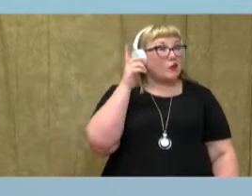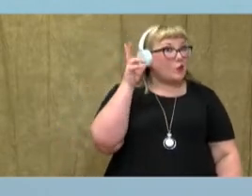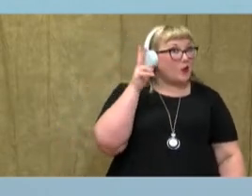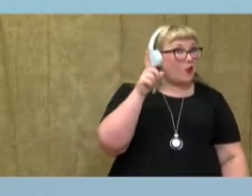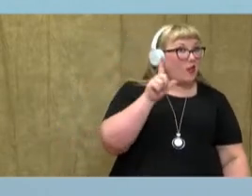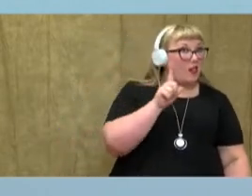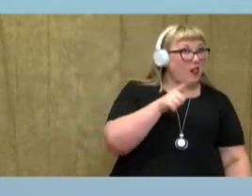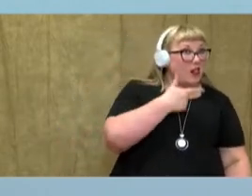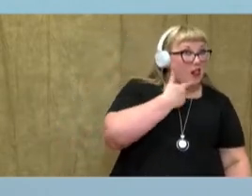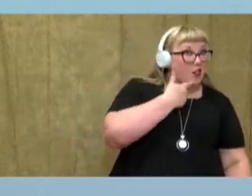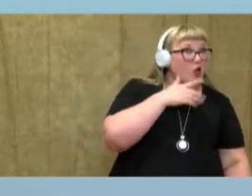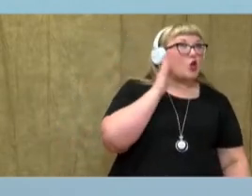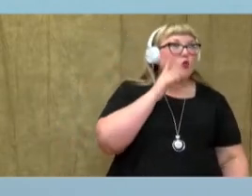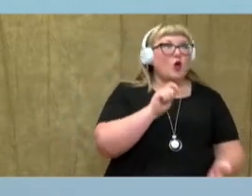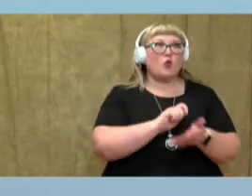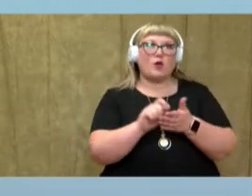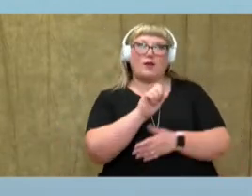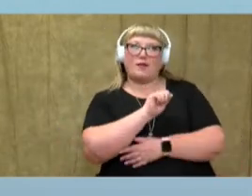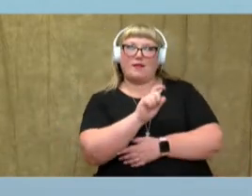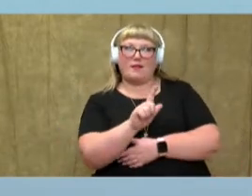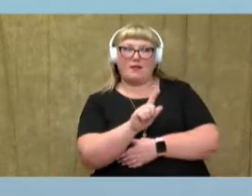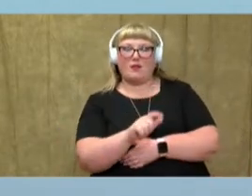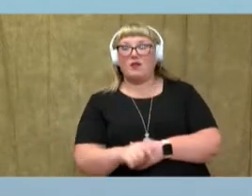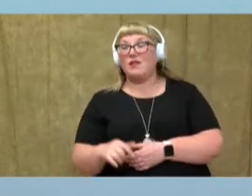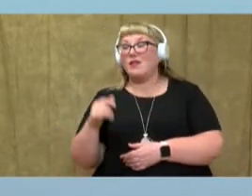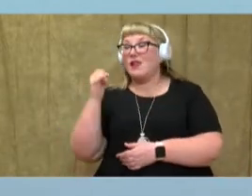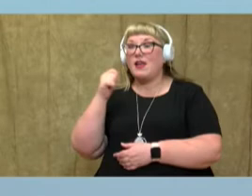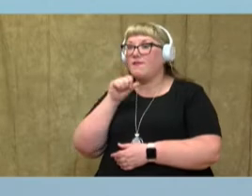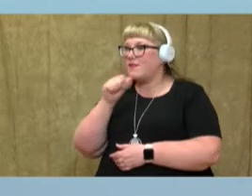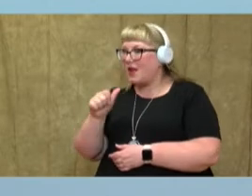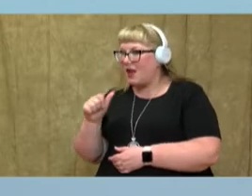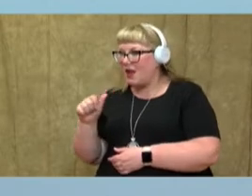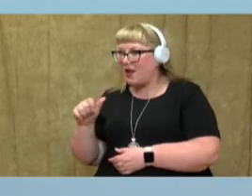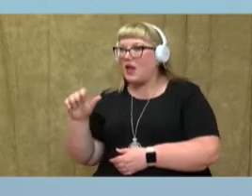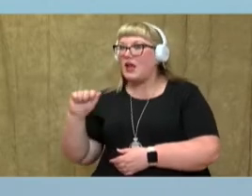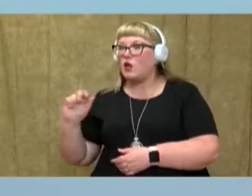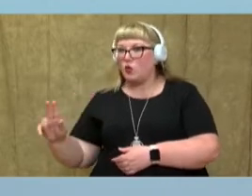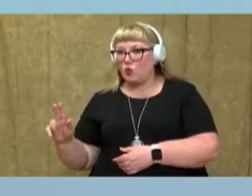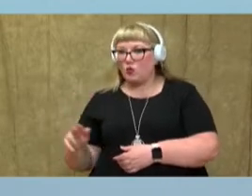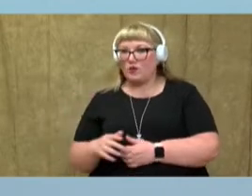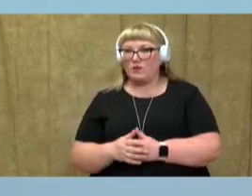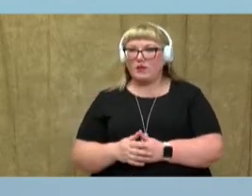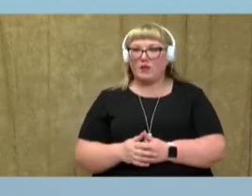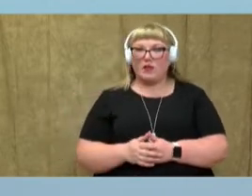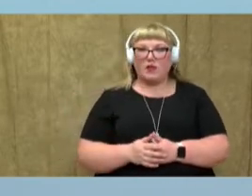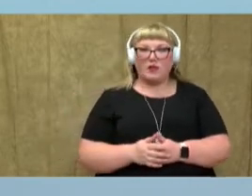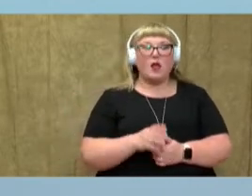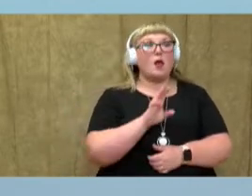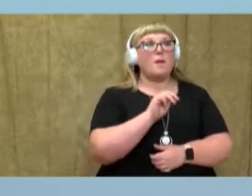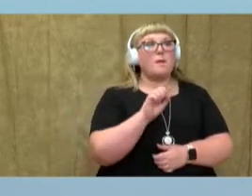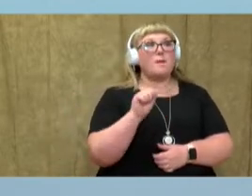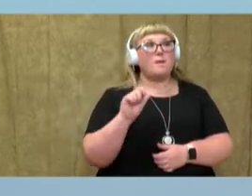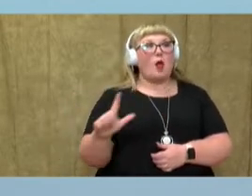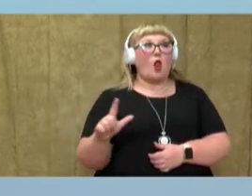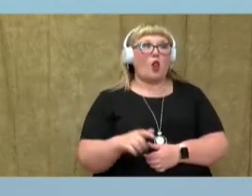we don't, then we're going to use the spelling a-u. Listen to my first word. Maul.